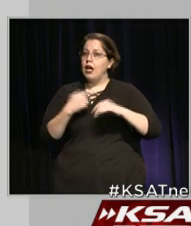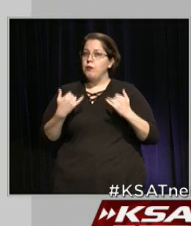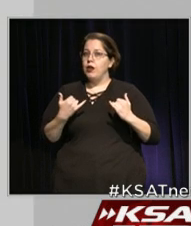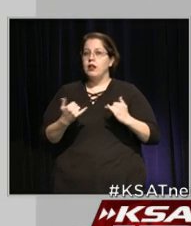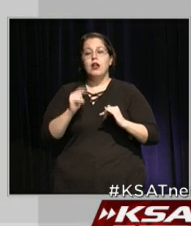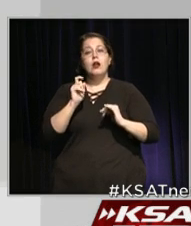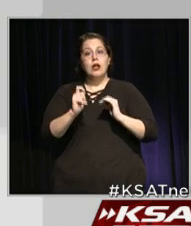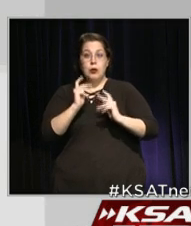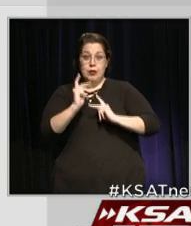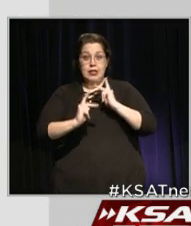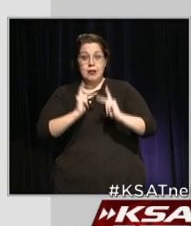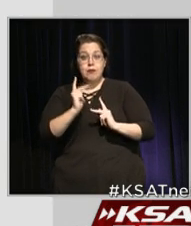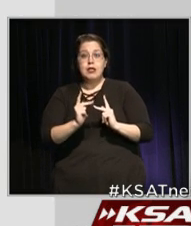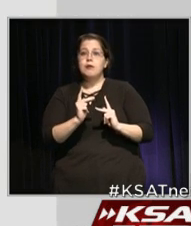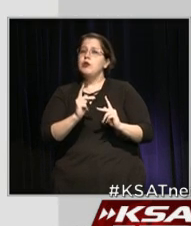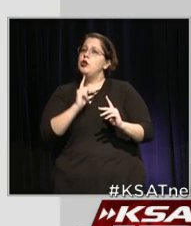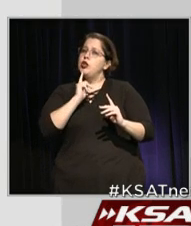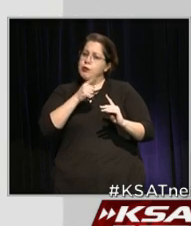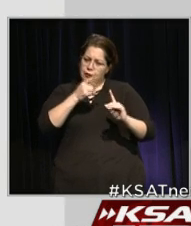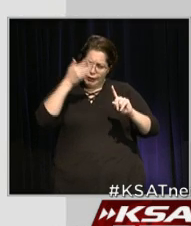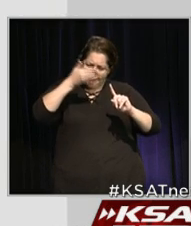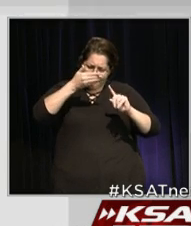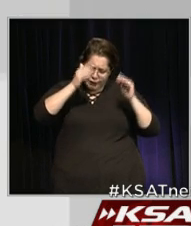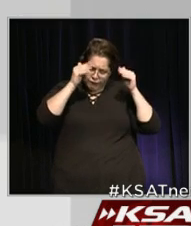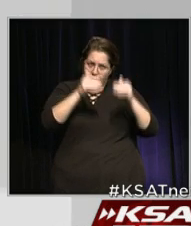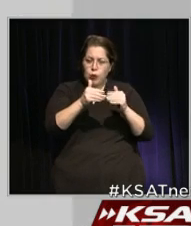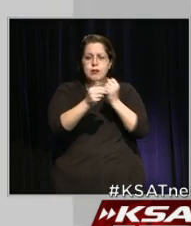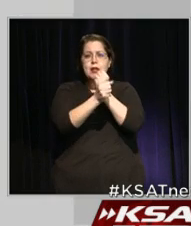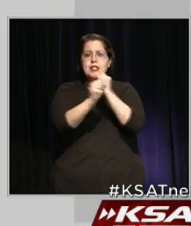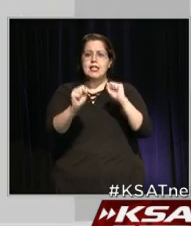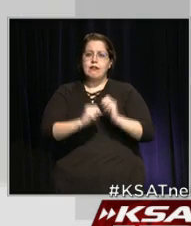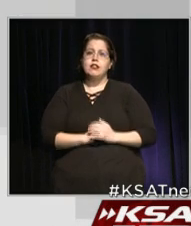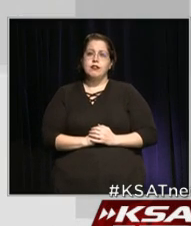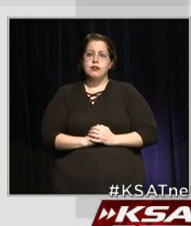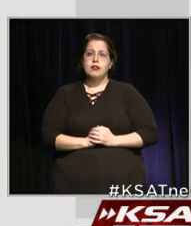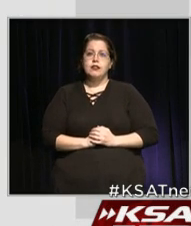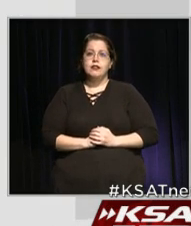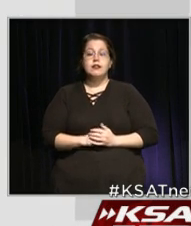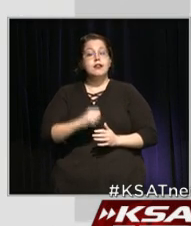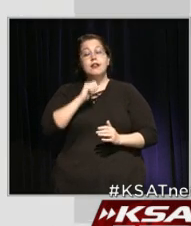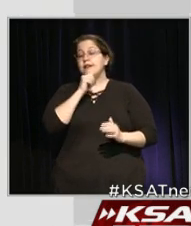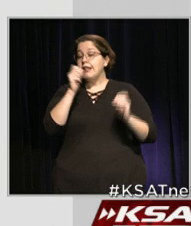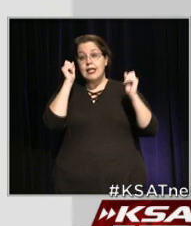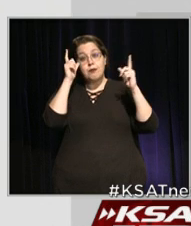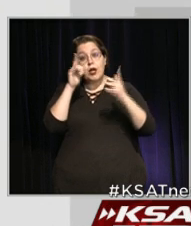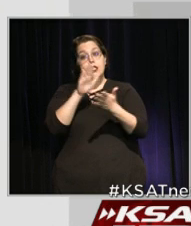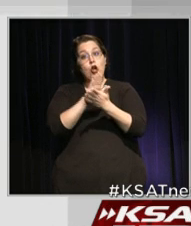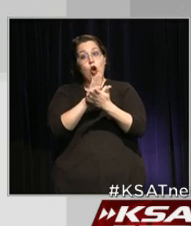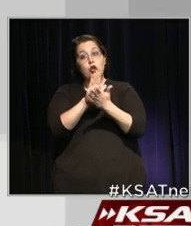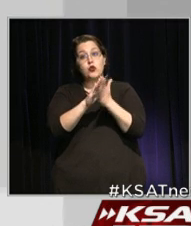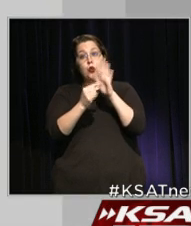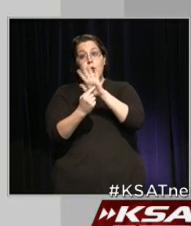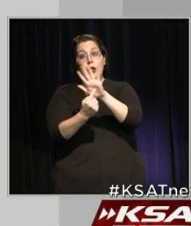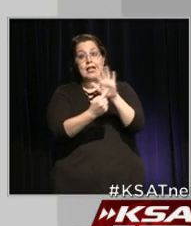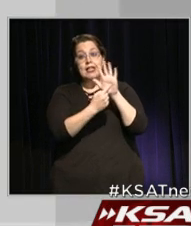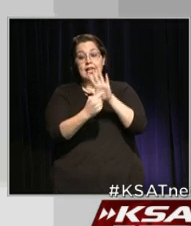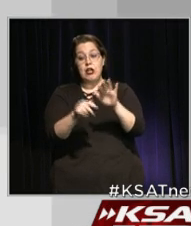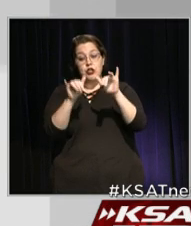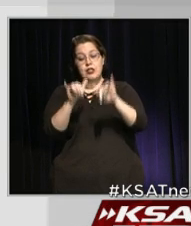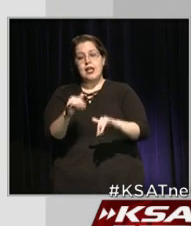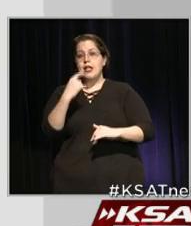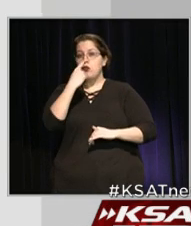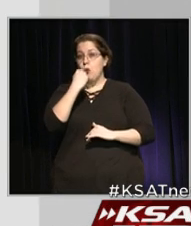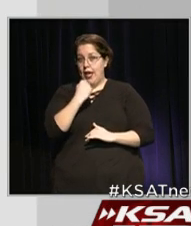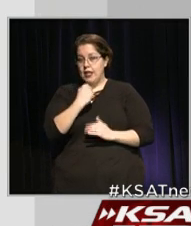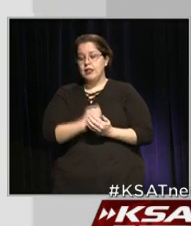everyone to be very diligent about the safety protocols. Not surprisingly, our school indicator remains in the red